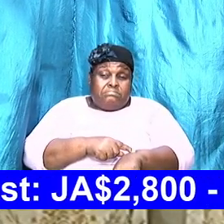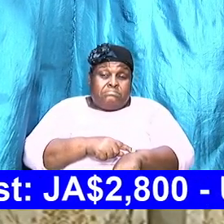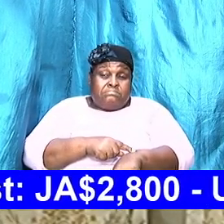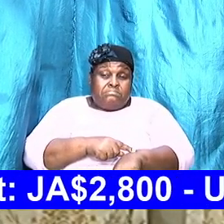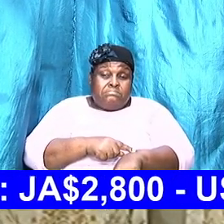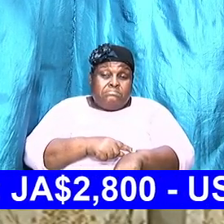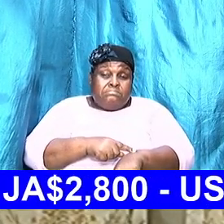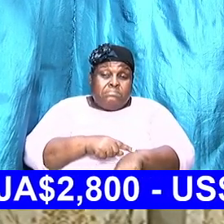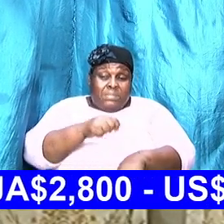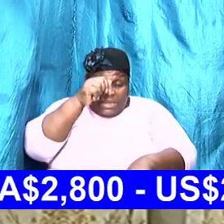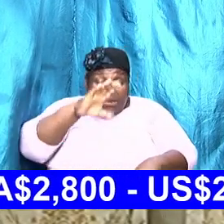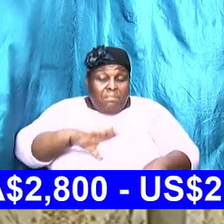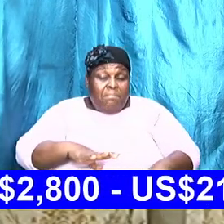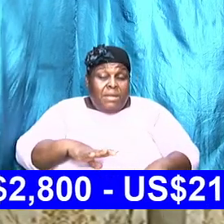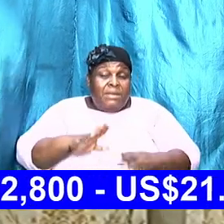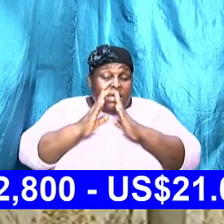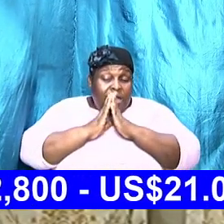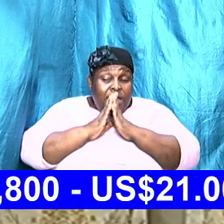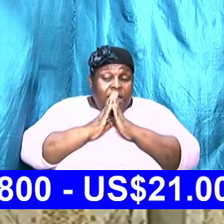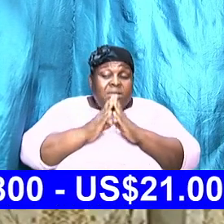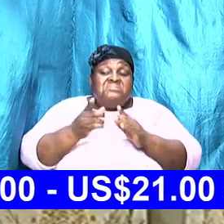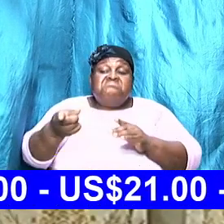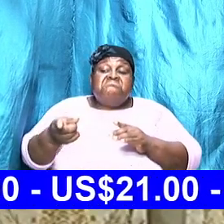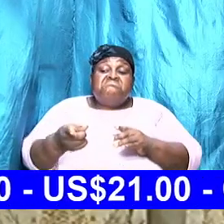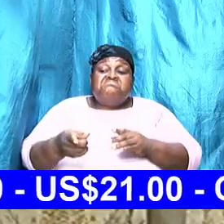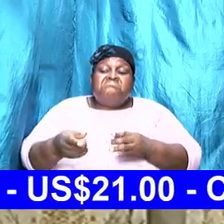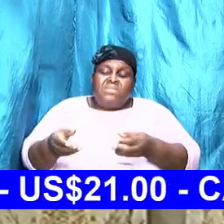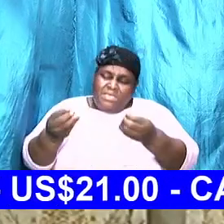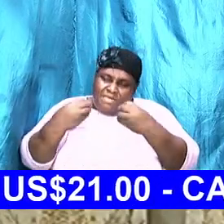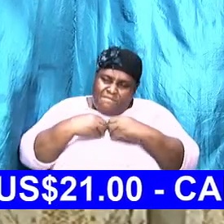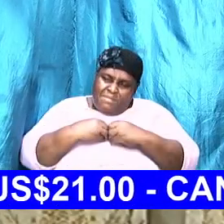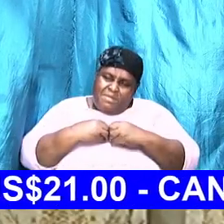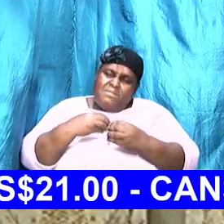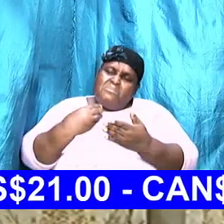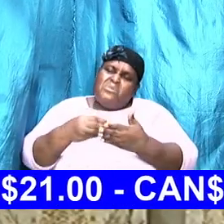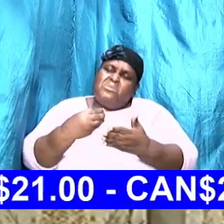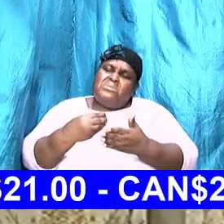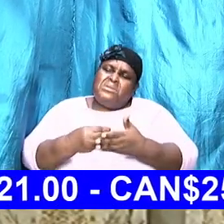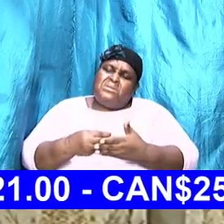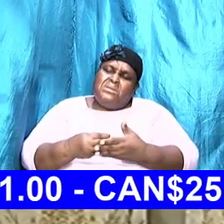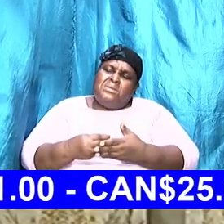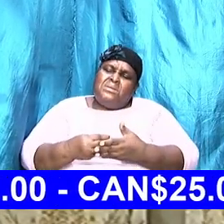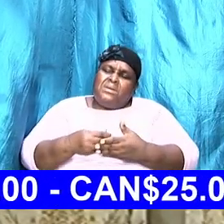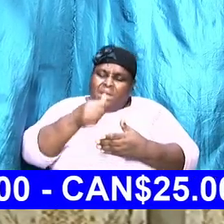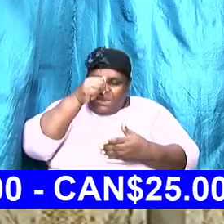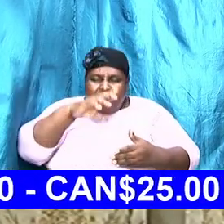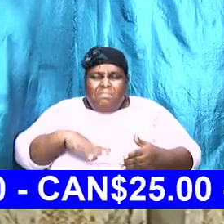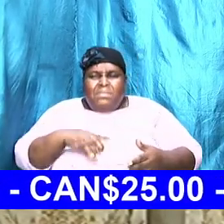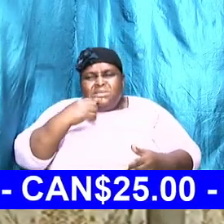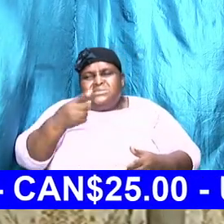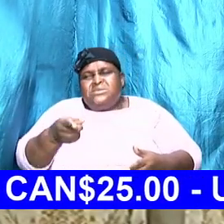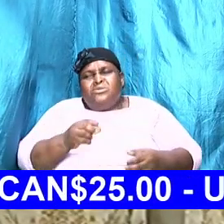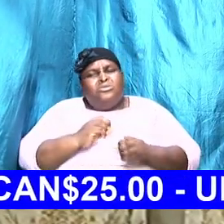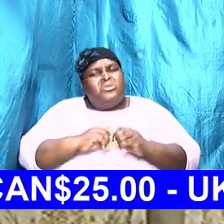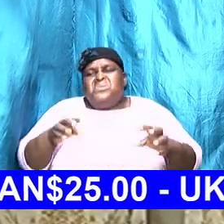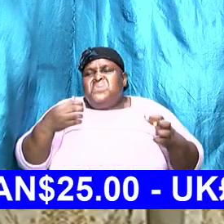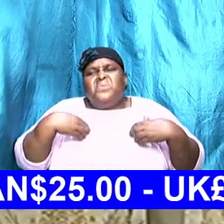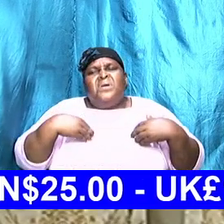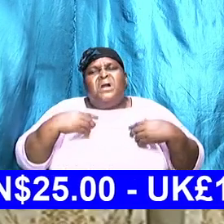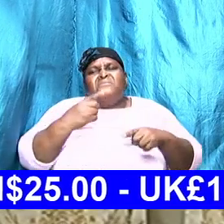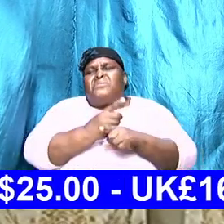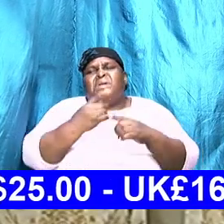he asked him, give me the money that you have for me. The man said, Jesus, listen to me. I'm going come talk with you. I don't have it right now.